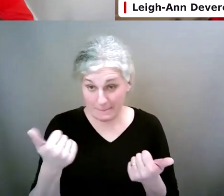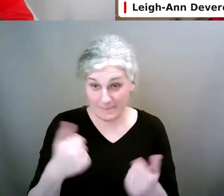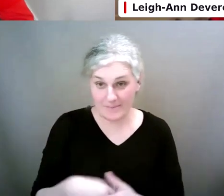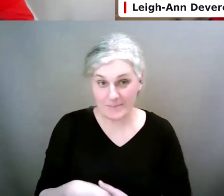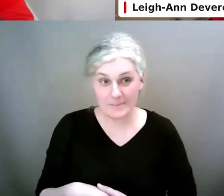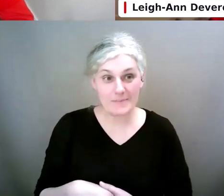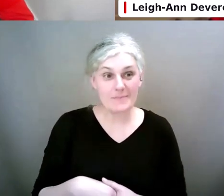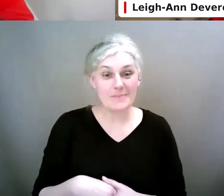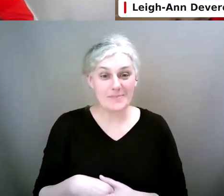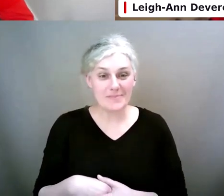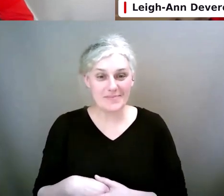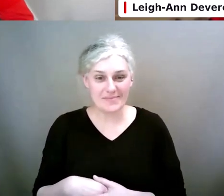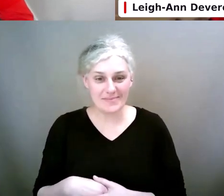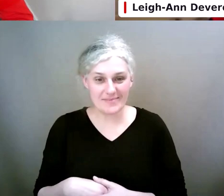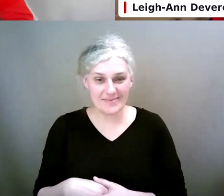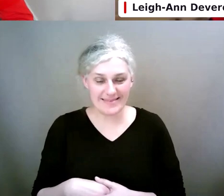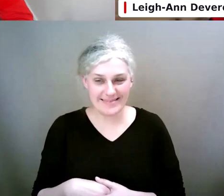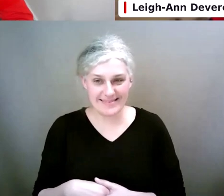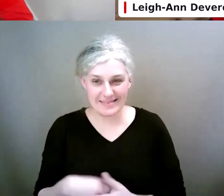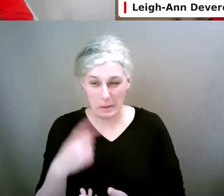OK. see one now, Leah.